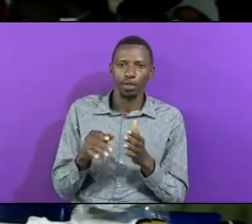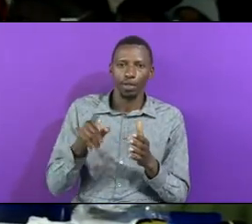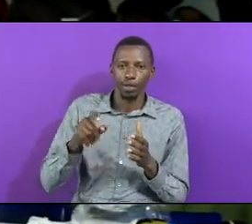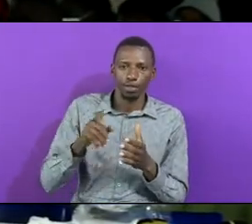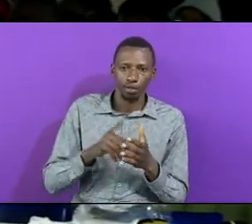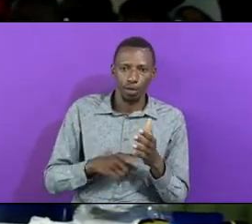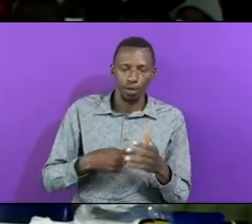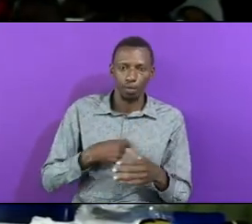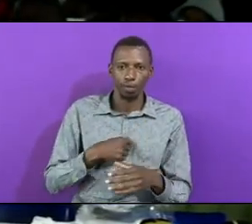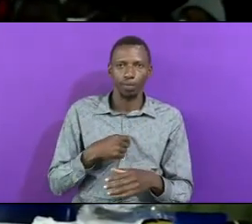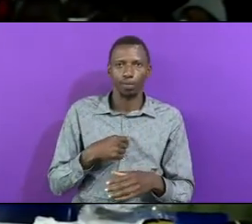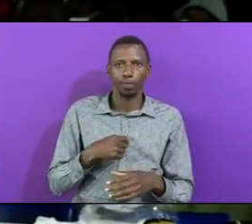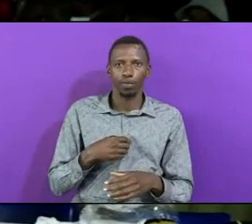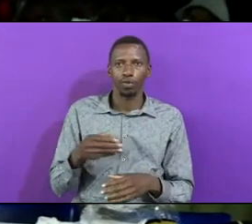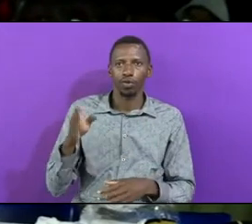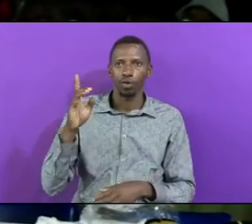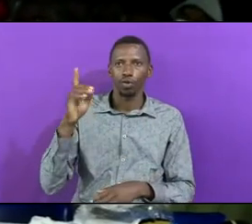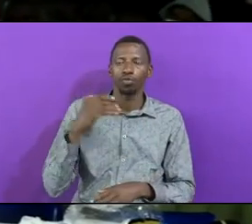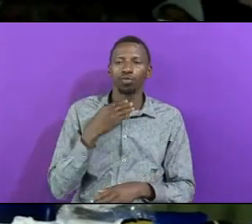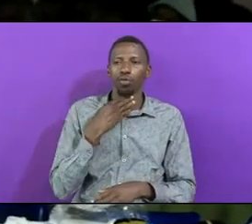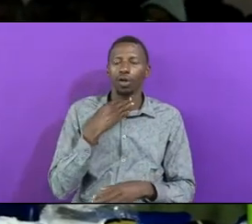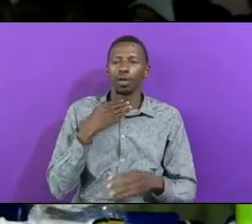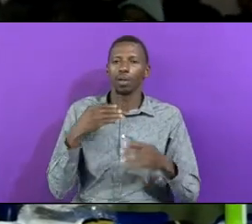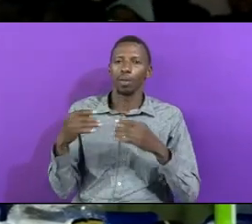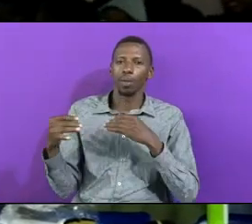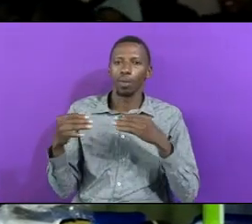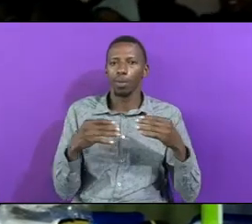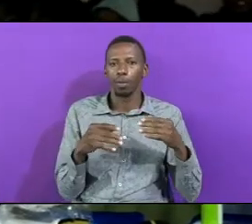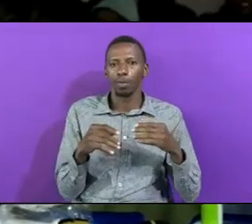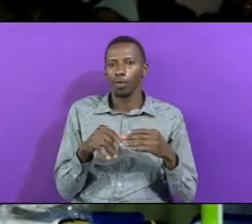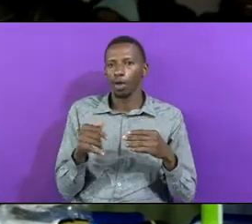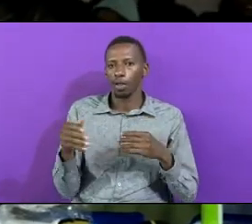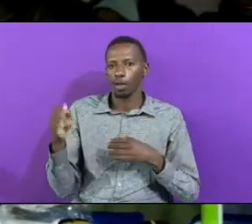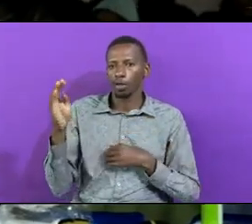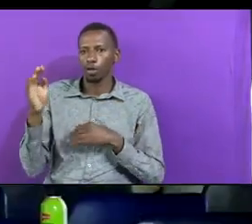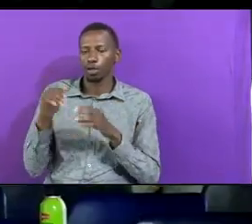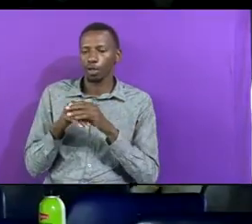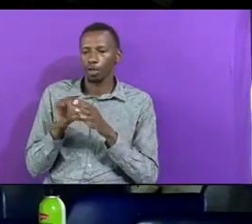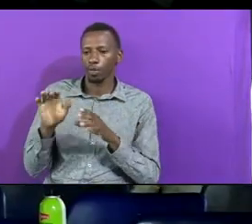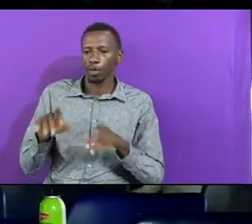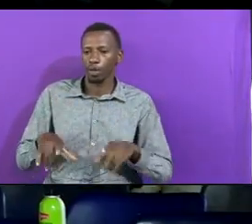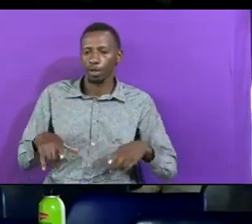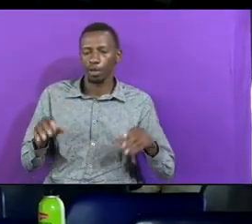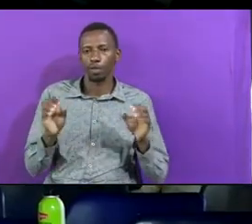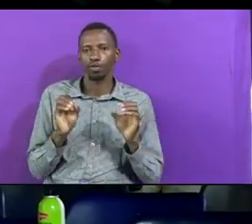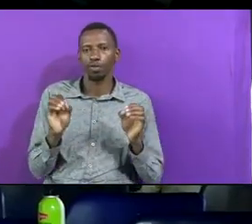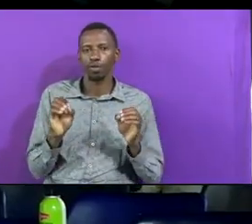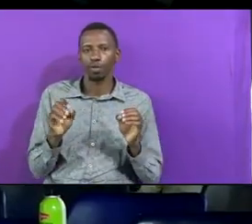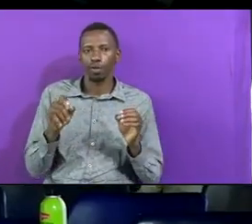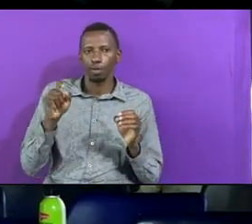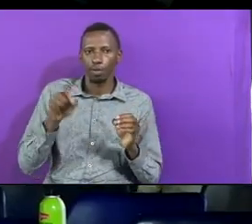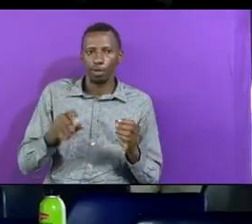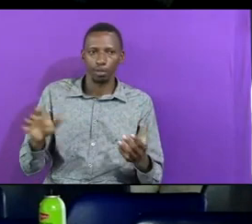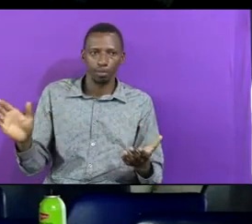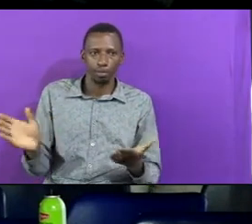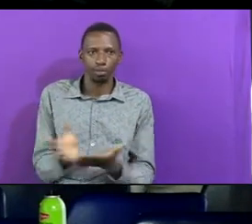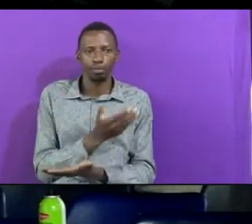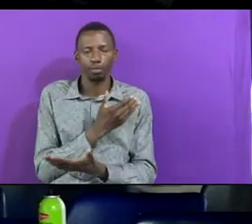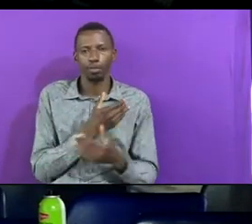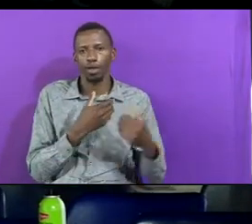And God Doesn't Want Competition Of Other Gods In Your Life They Must Be Put What Away